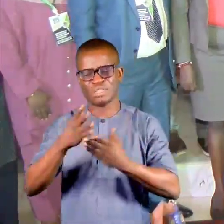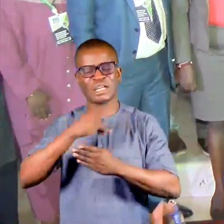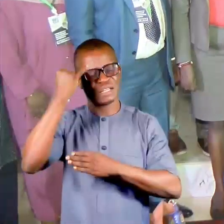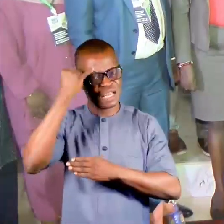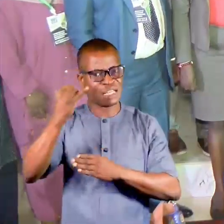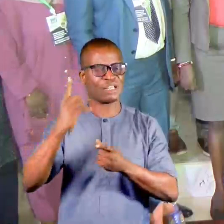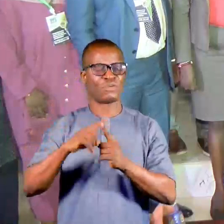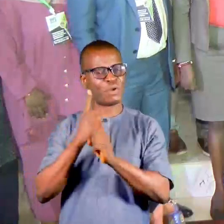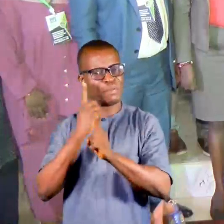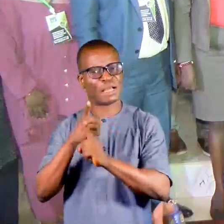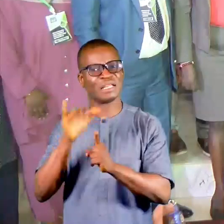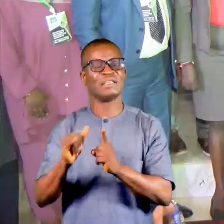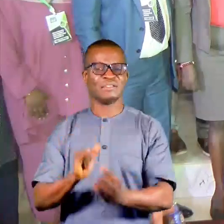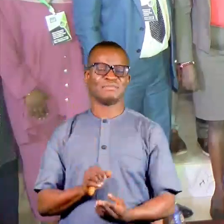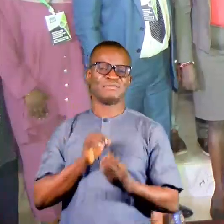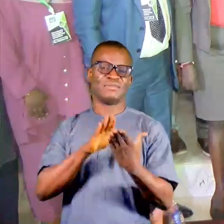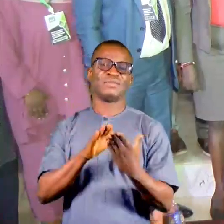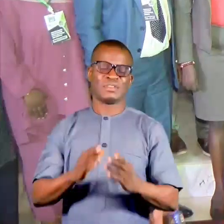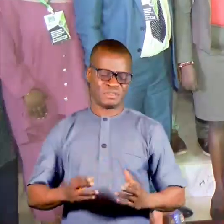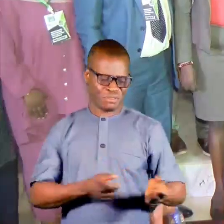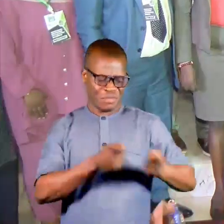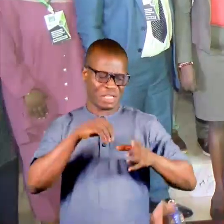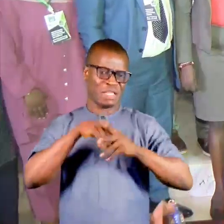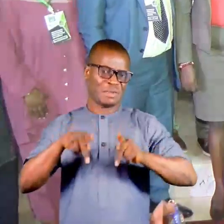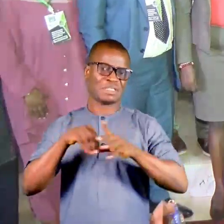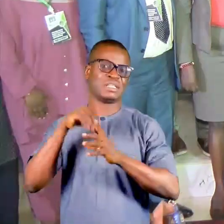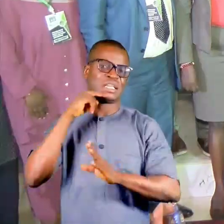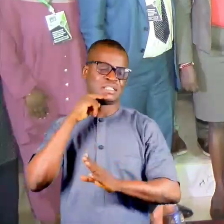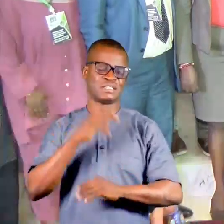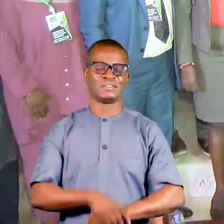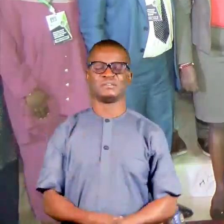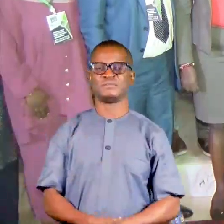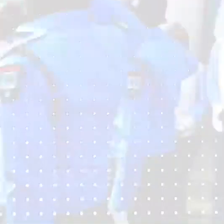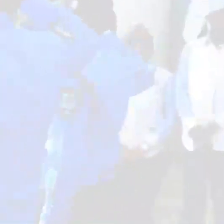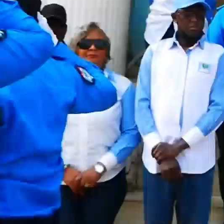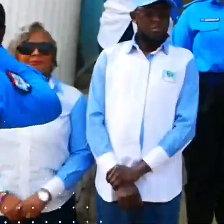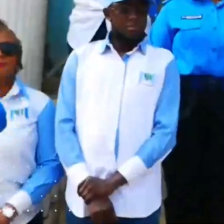exchange of information and ideas to effectively combat trafficking in persons in Nigeria.